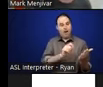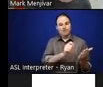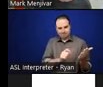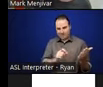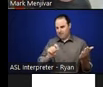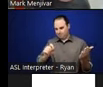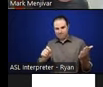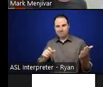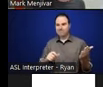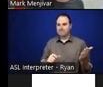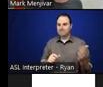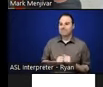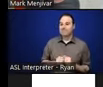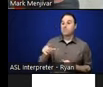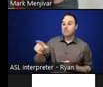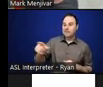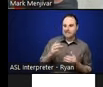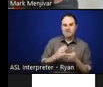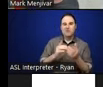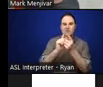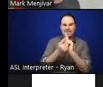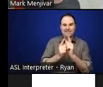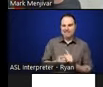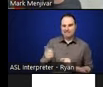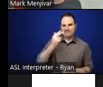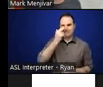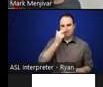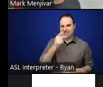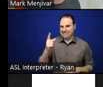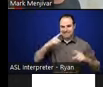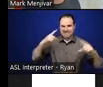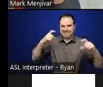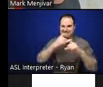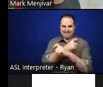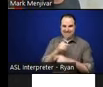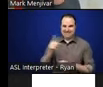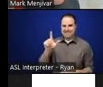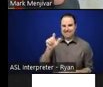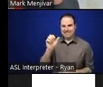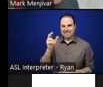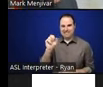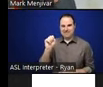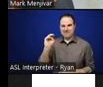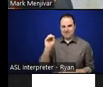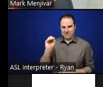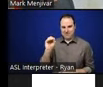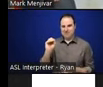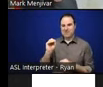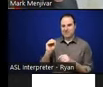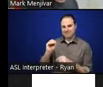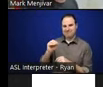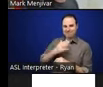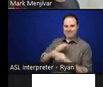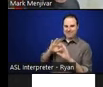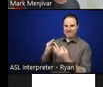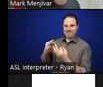which this one is pretty hilarious. It really points to the complicated nature of the machismo and my family and my father, it says, I'm sending this picture to